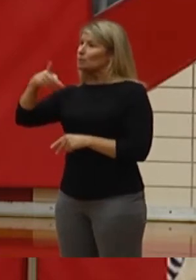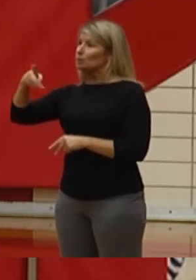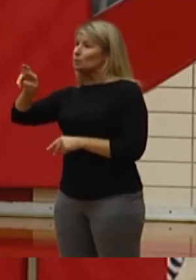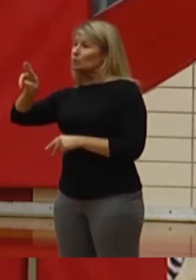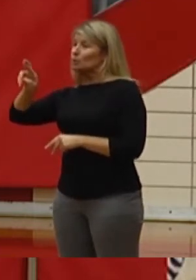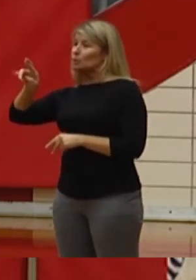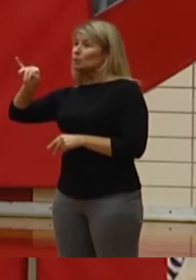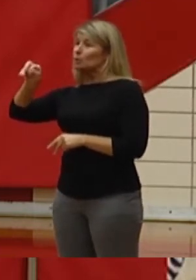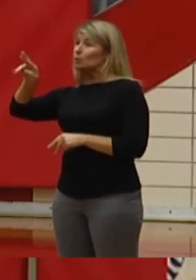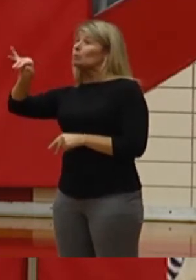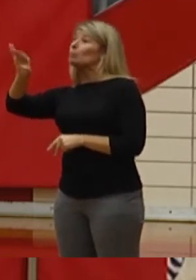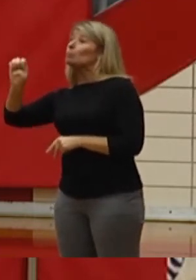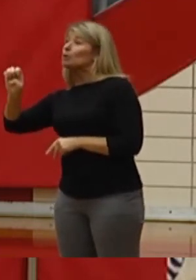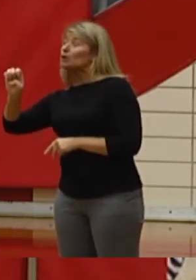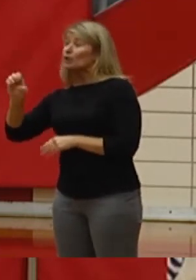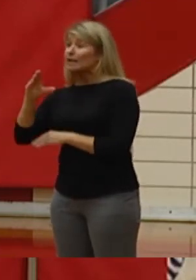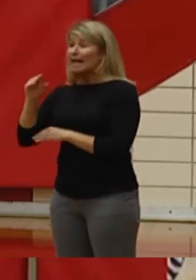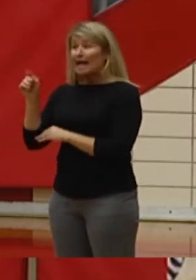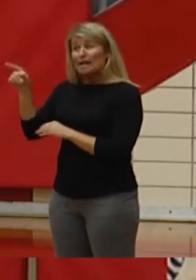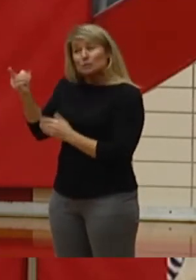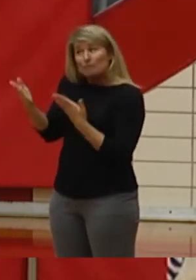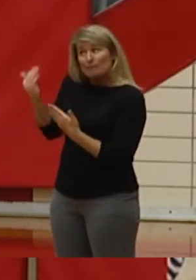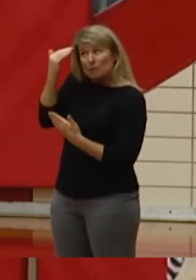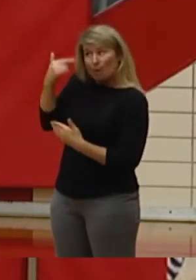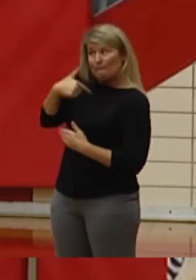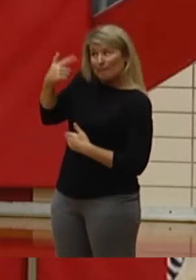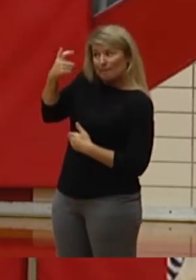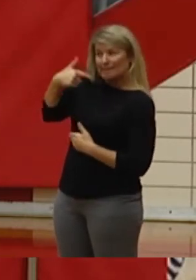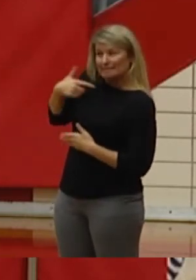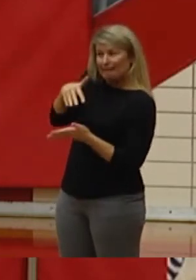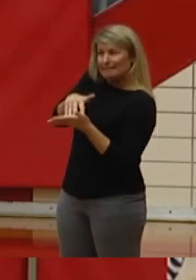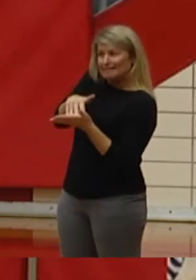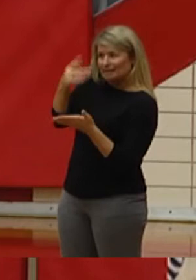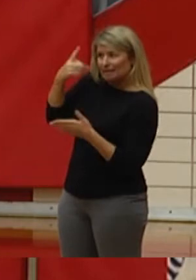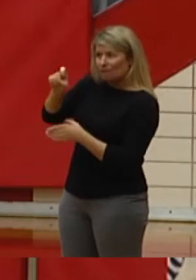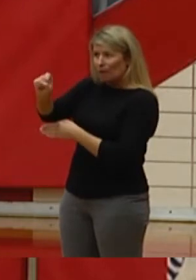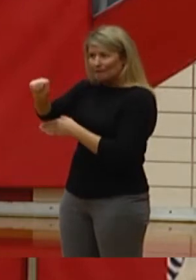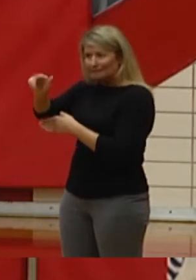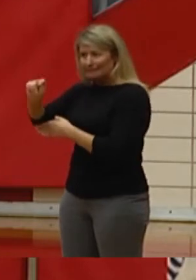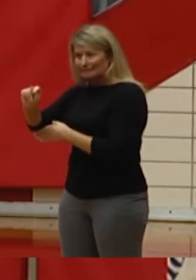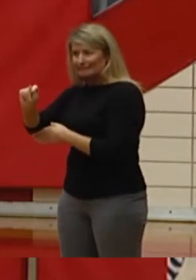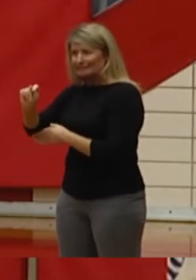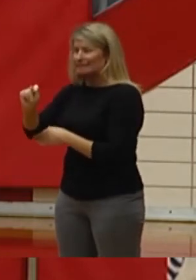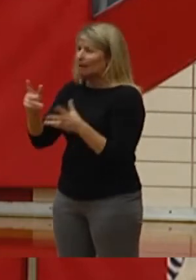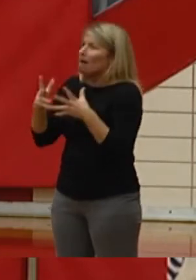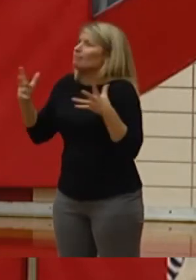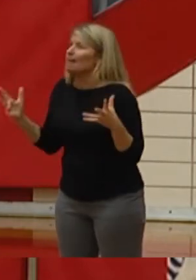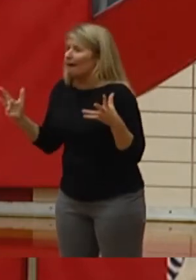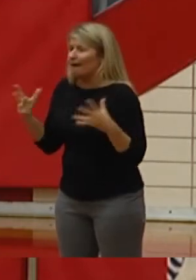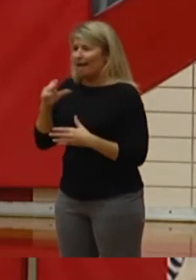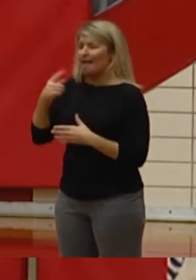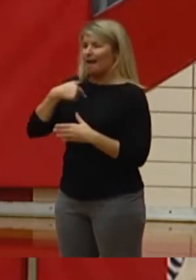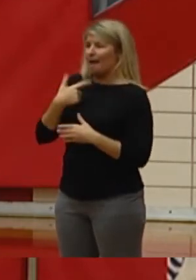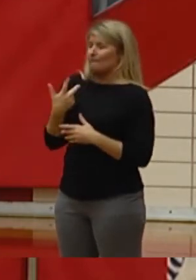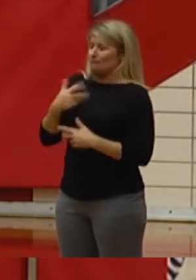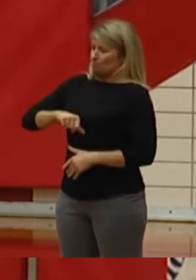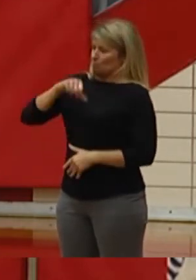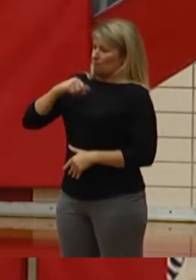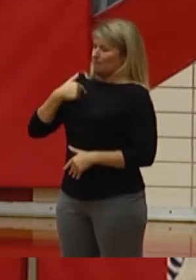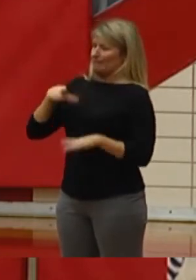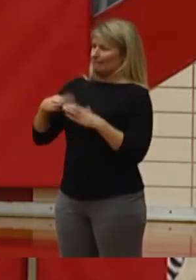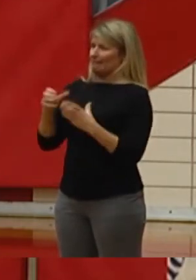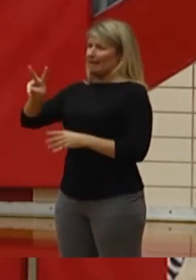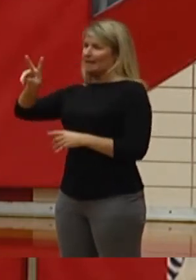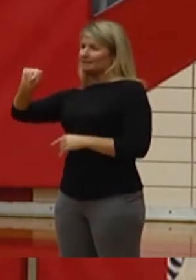may know me as the kid who studied for the SAT a lot, and I am proud to be standing before you as your class valedictorian. Before I begin,